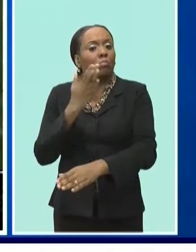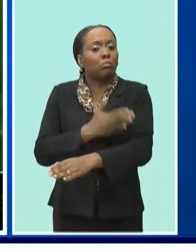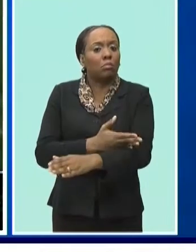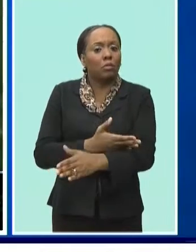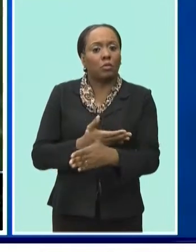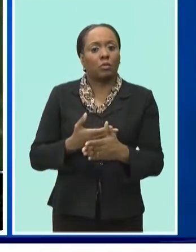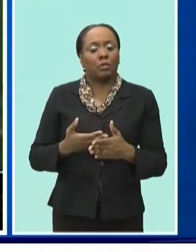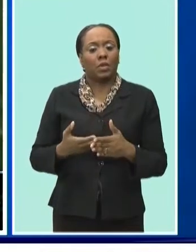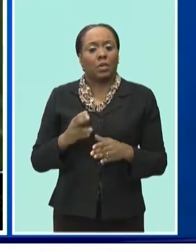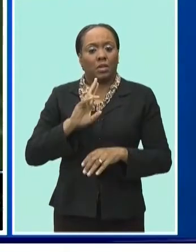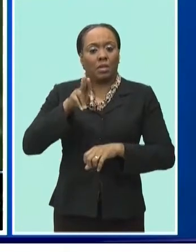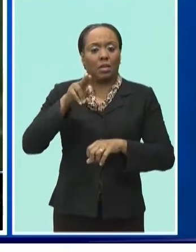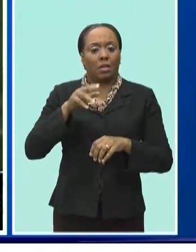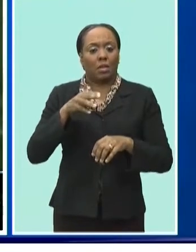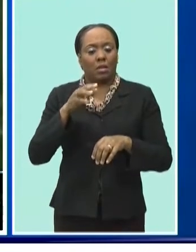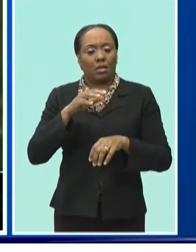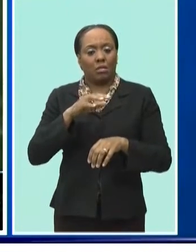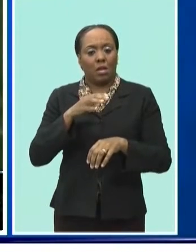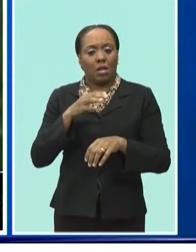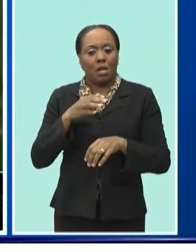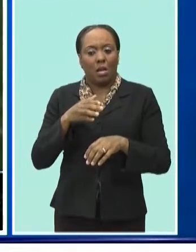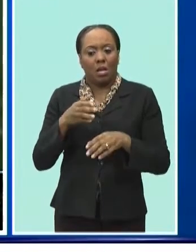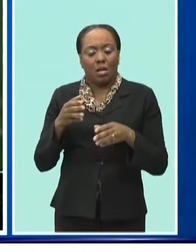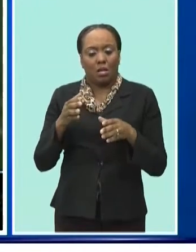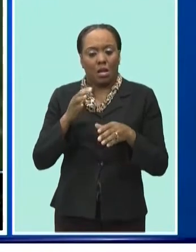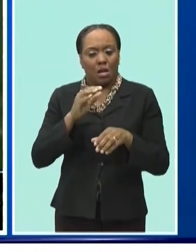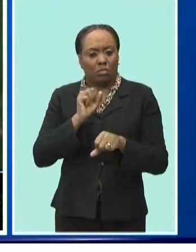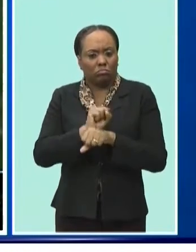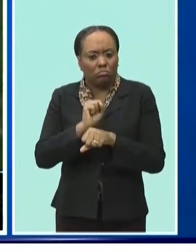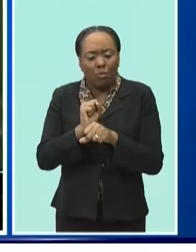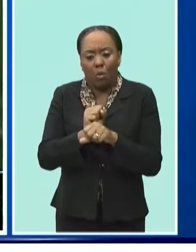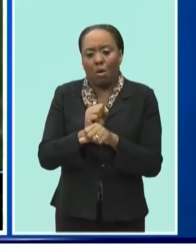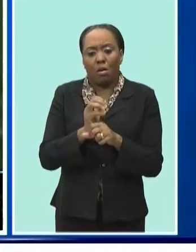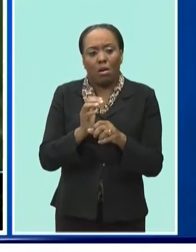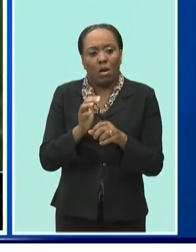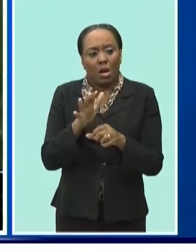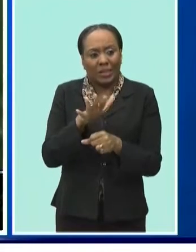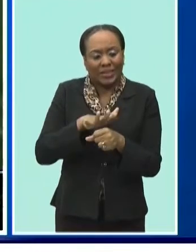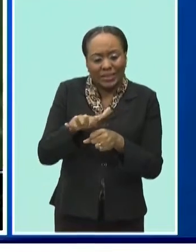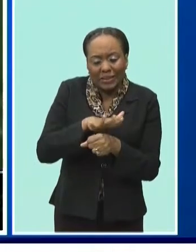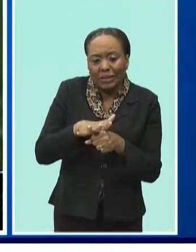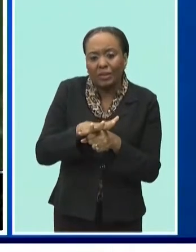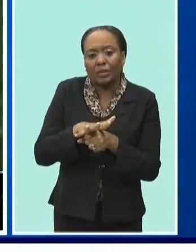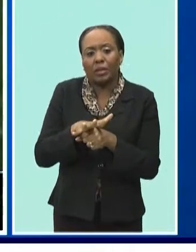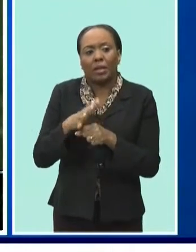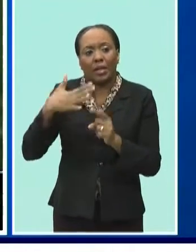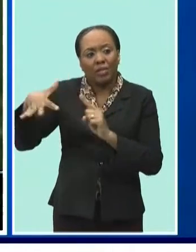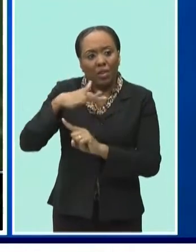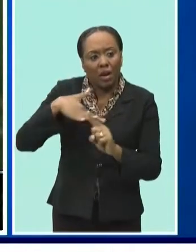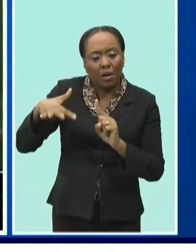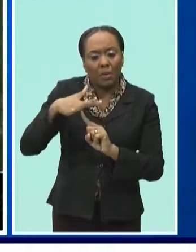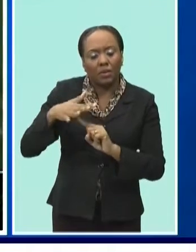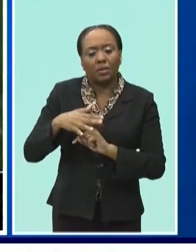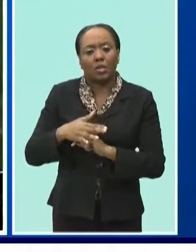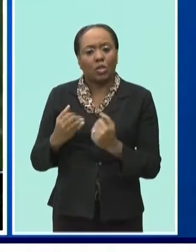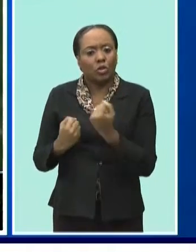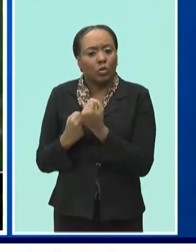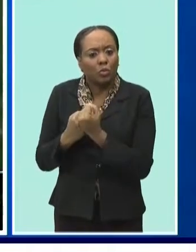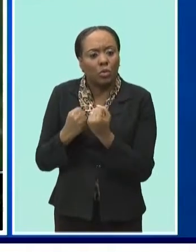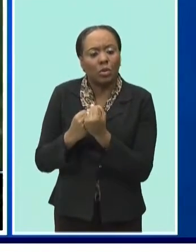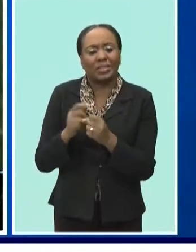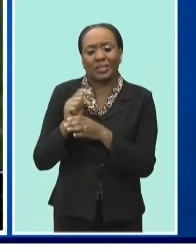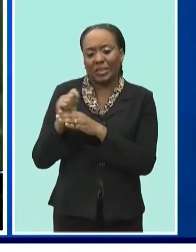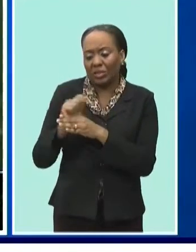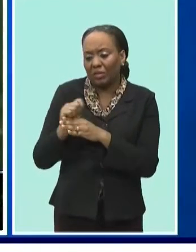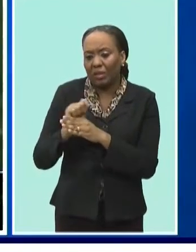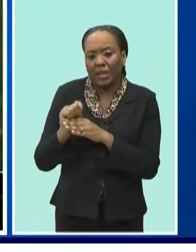national labor force as well as its productivity and competitiveness. Supporting training and upskilling to